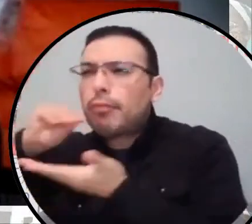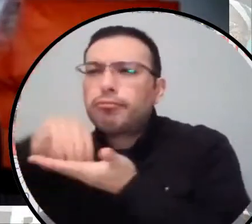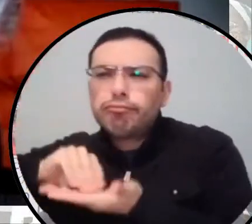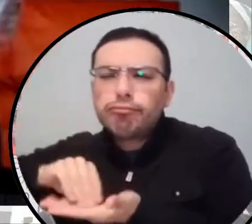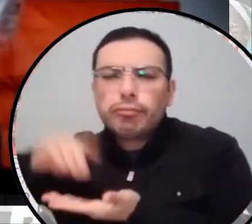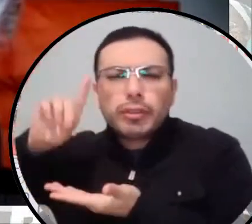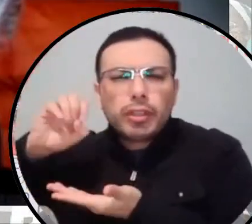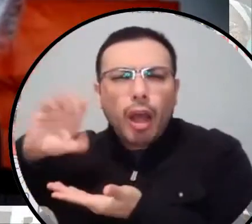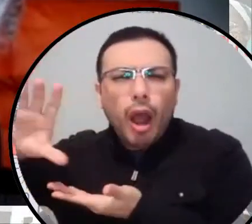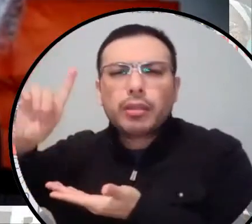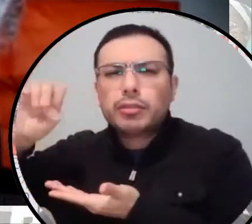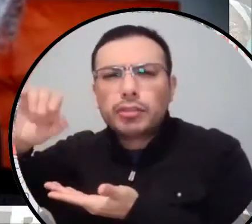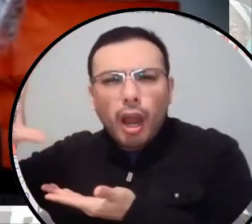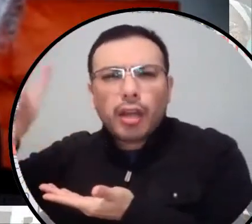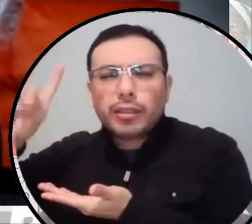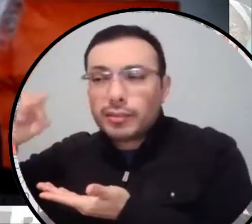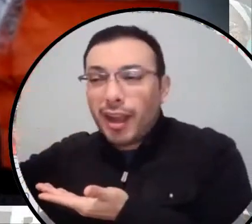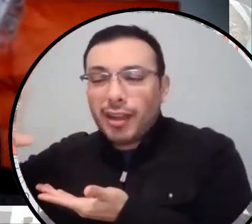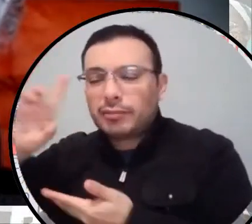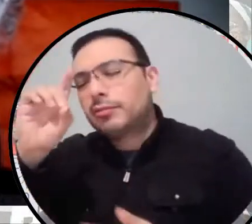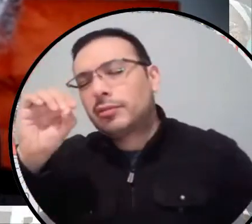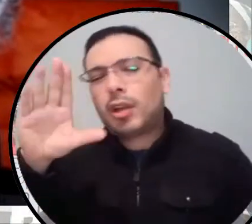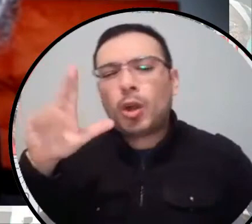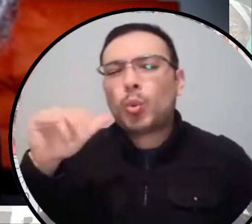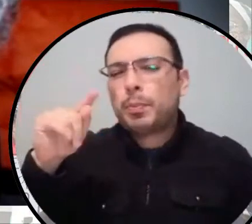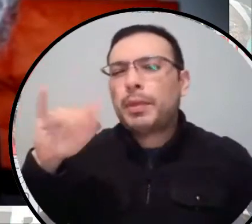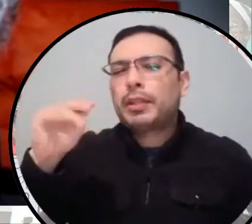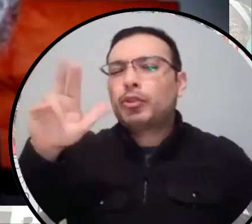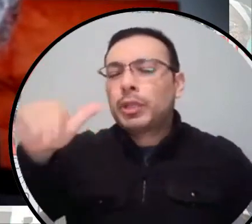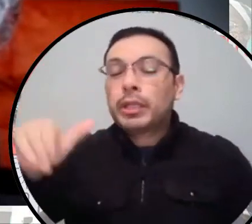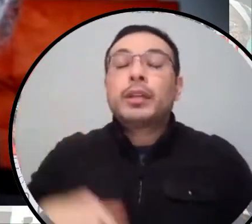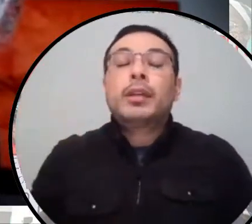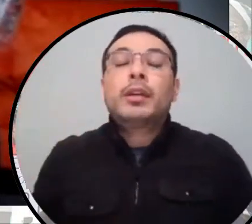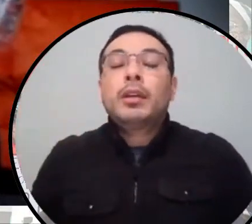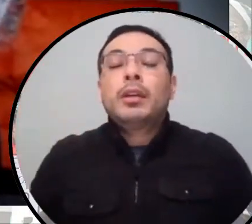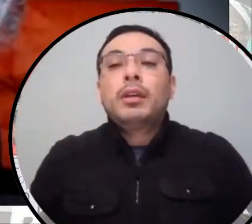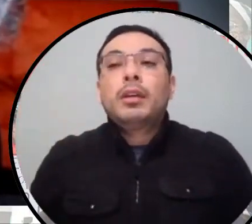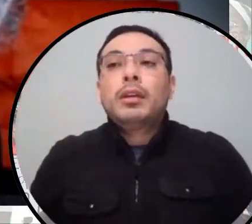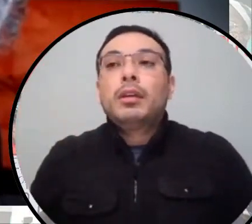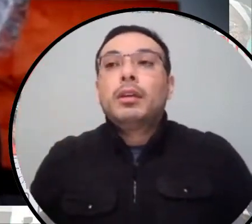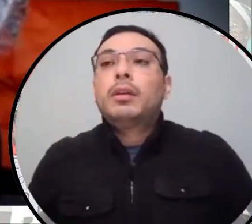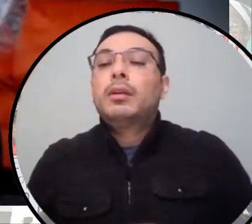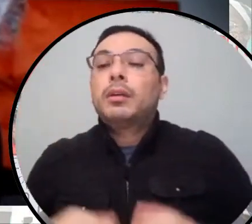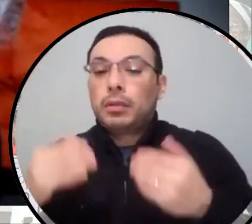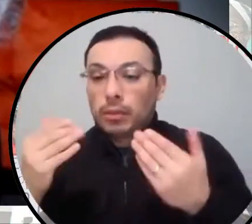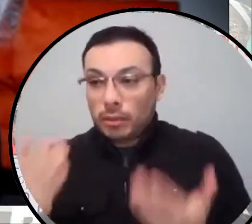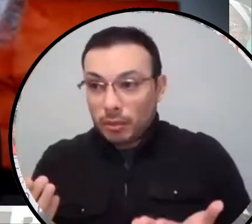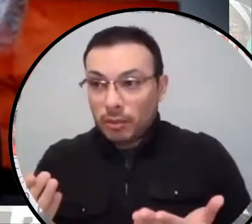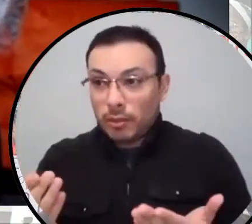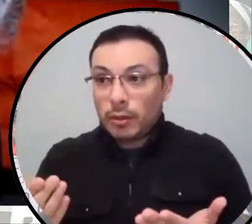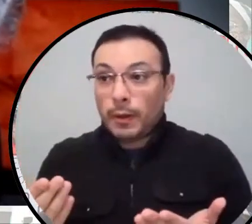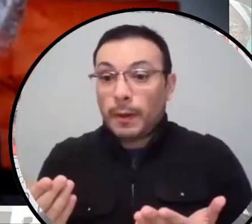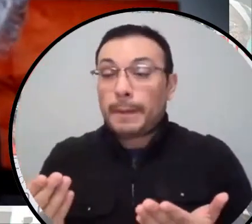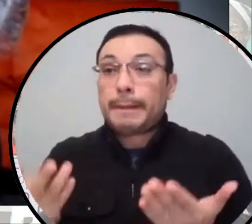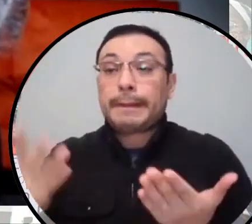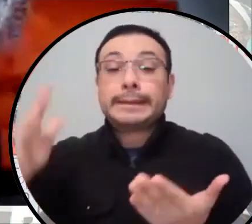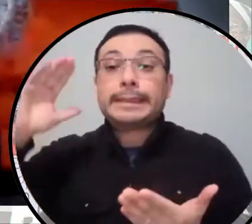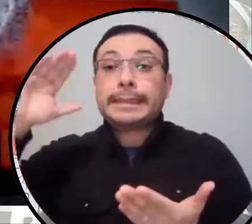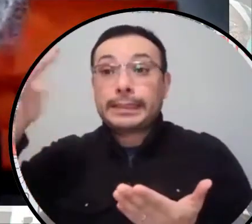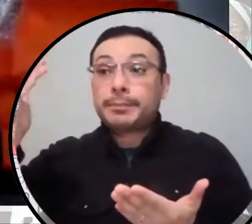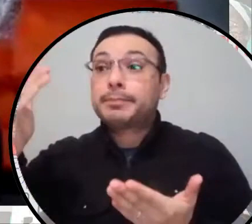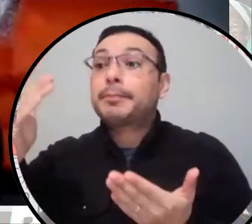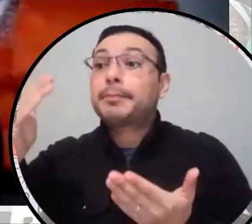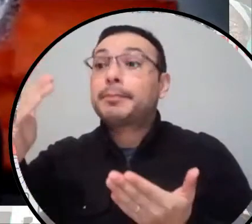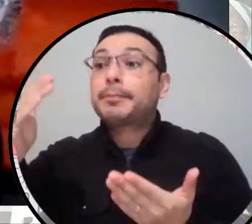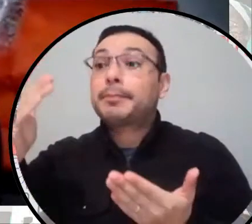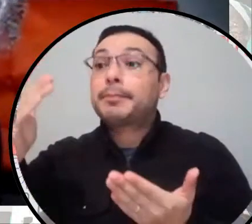um, other issues, uh, and therefore we're also introducing abolition to people who are doing